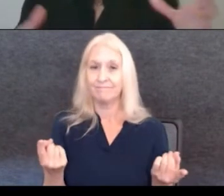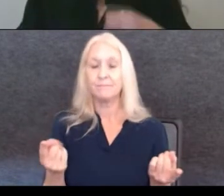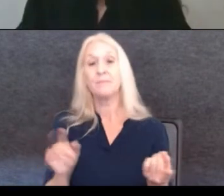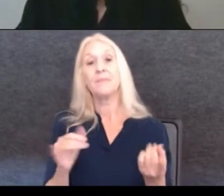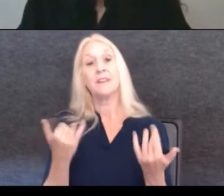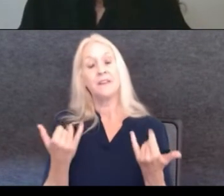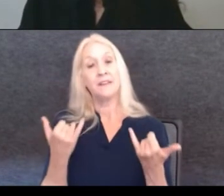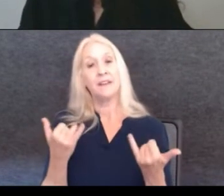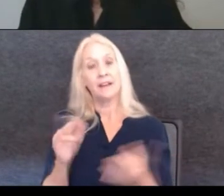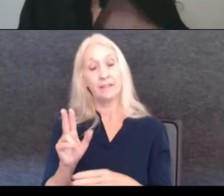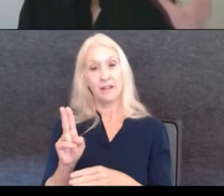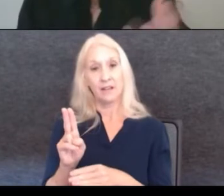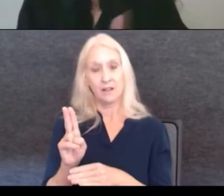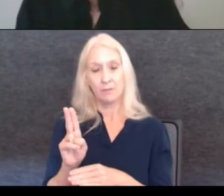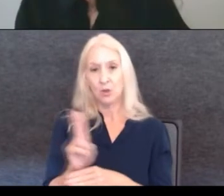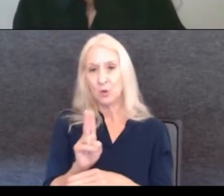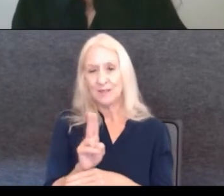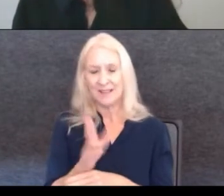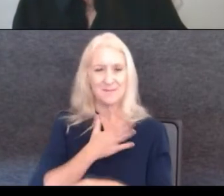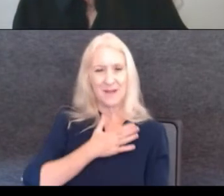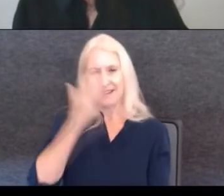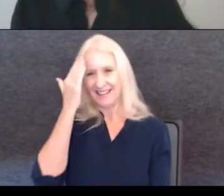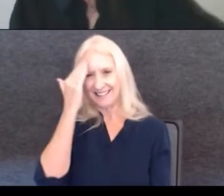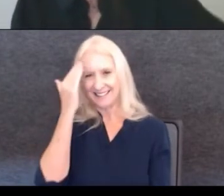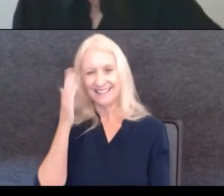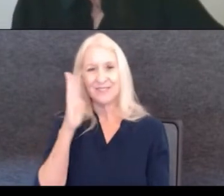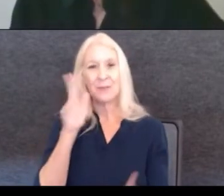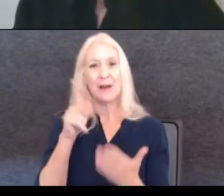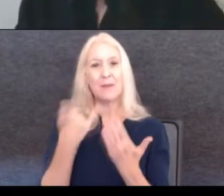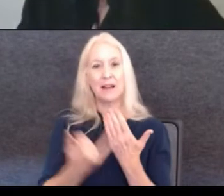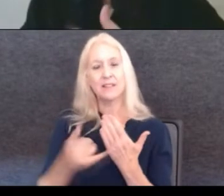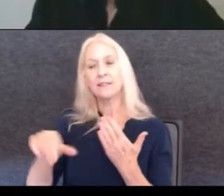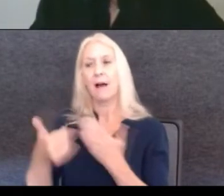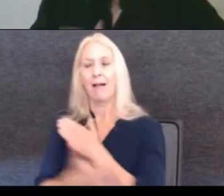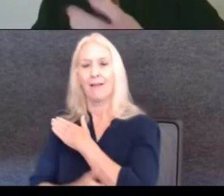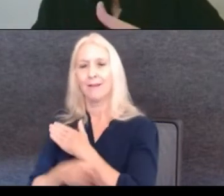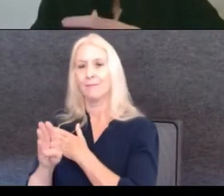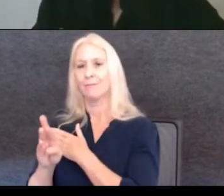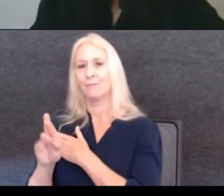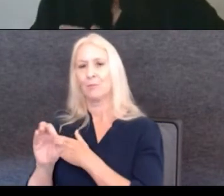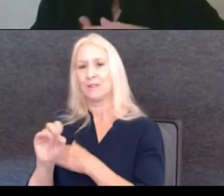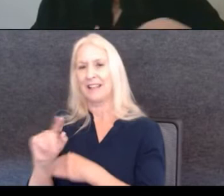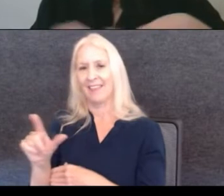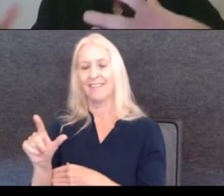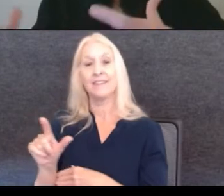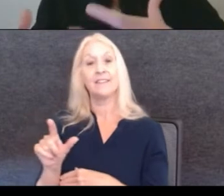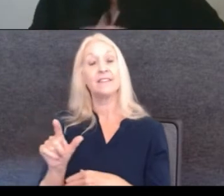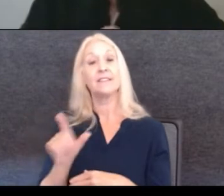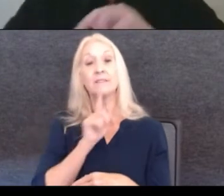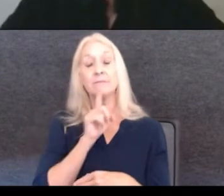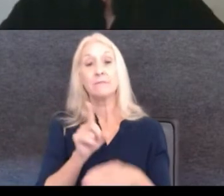this, um, this knowledge in my projects in Brazil and it's very important to, uh,